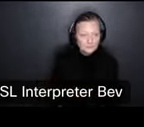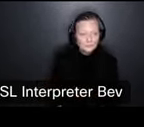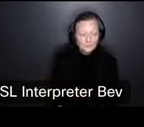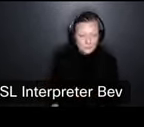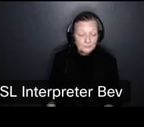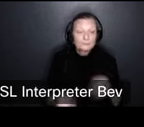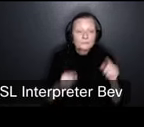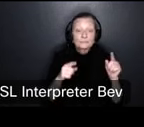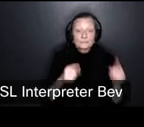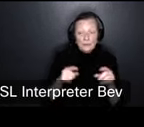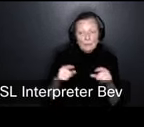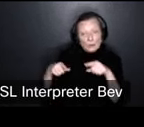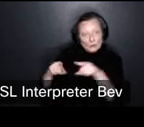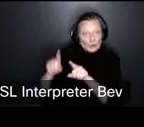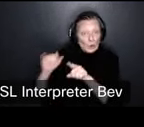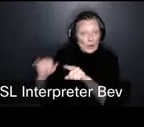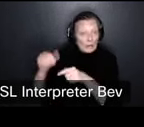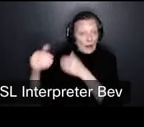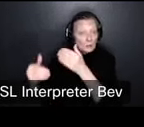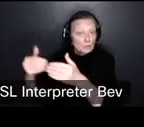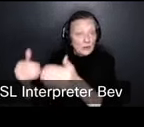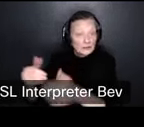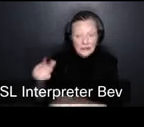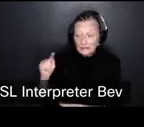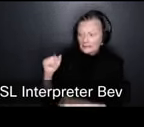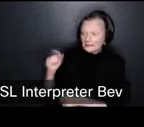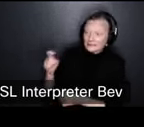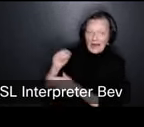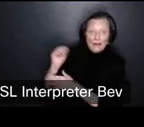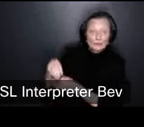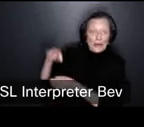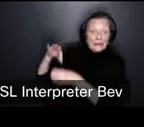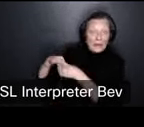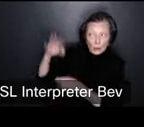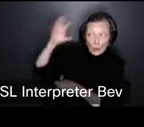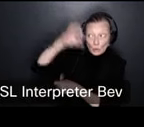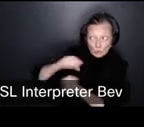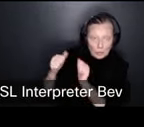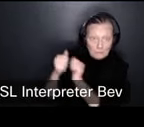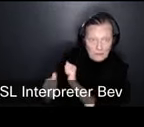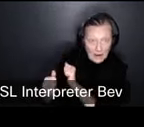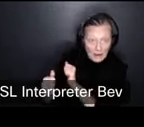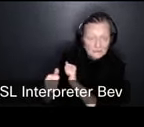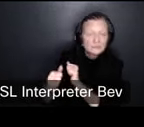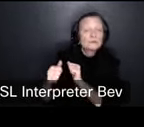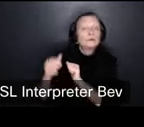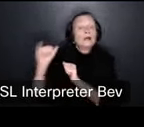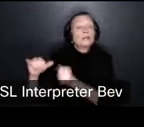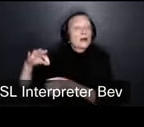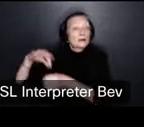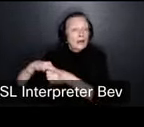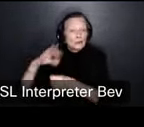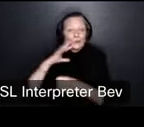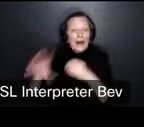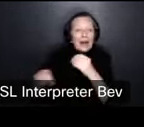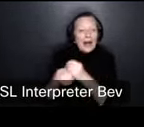in that process uh a tax rate election is assumed would be passed a tax rate election election will add three of